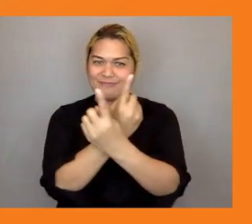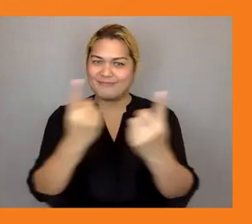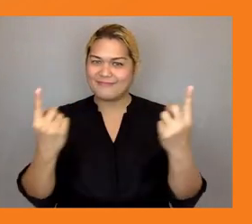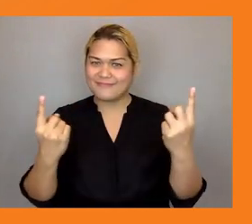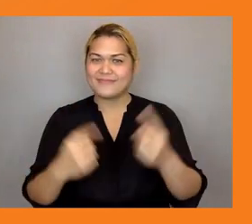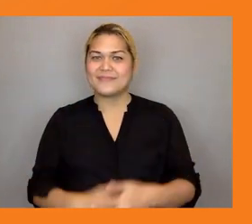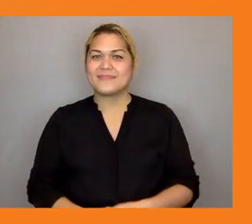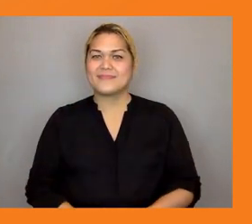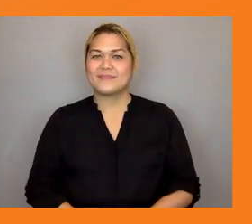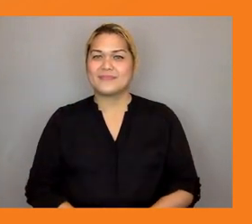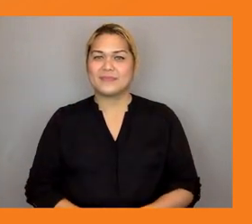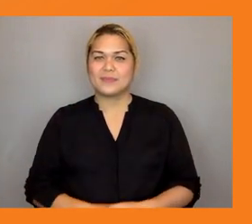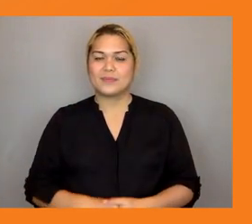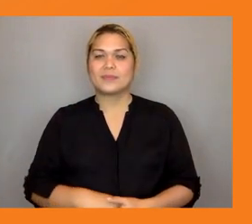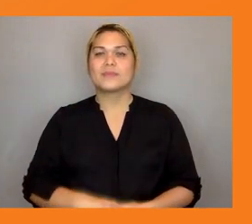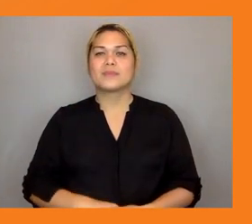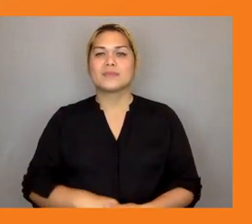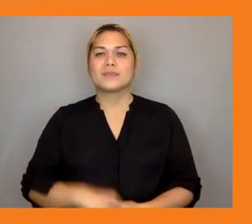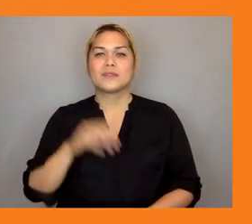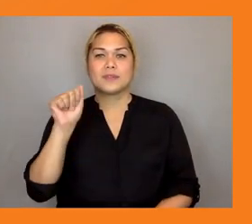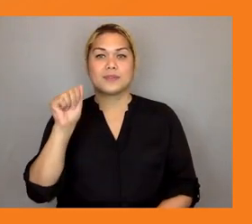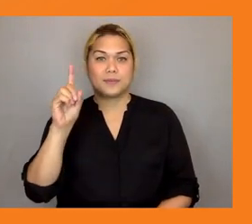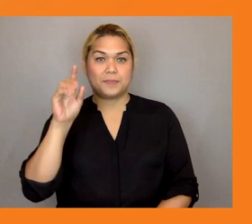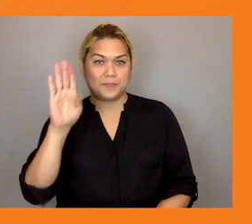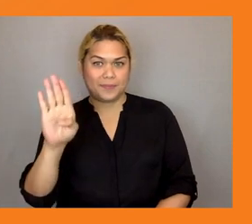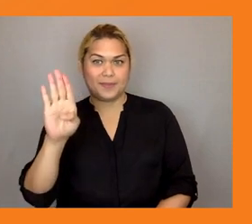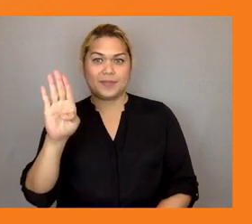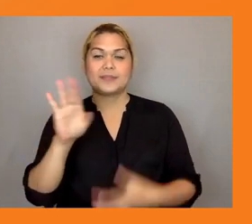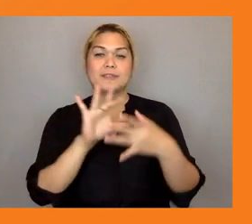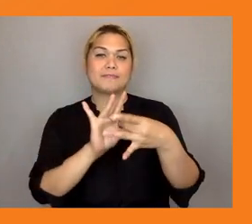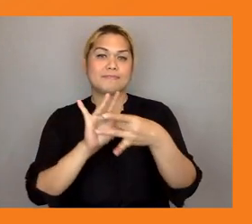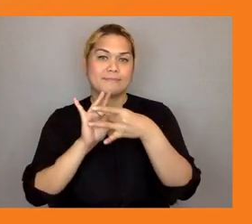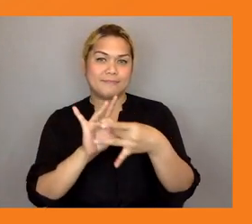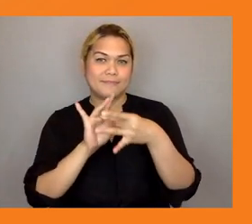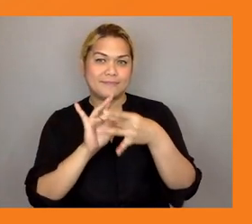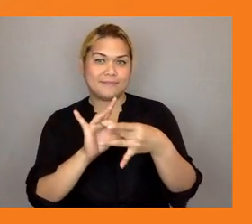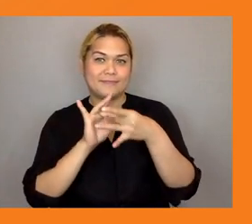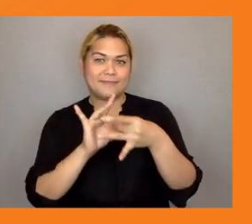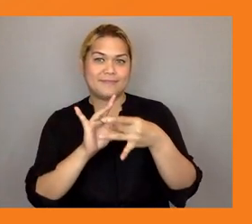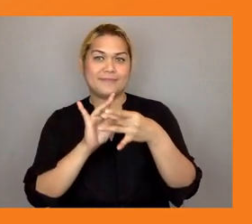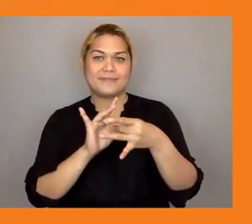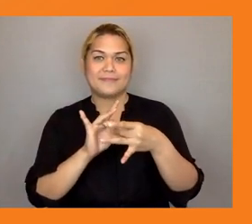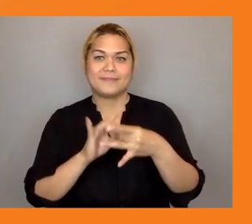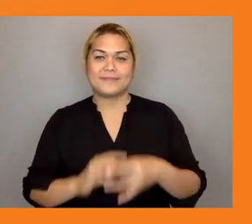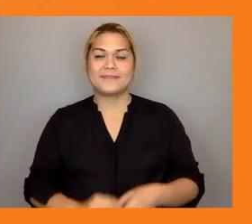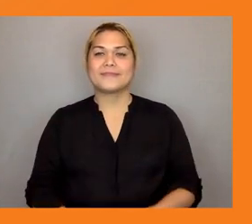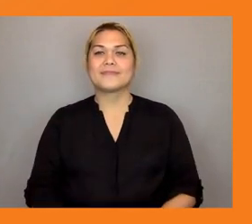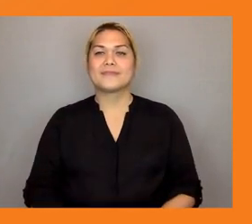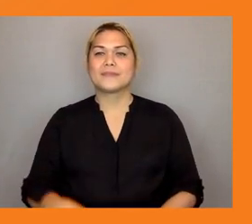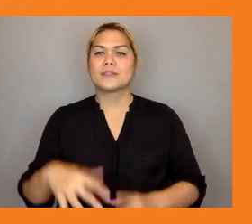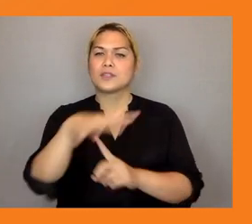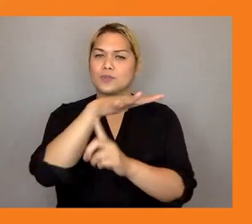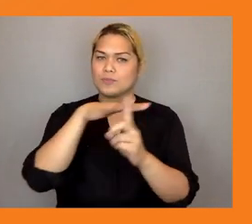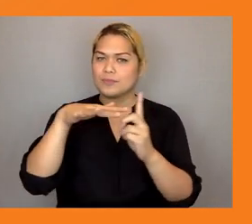the adb and the civil society organizations in this room it is through our shared experiences knowledge and partnership